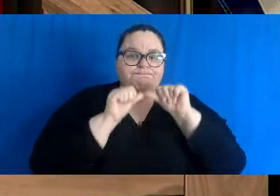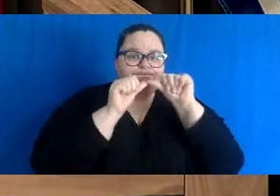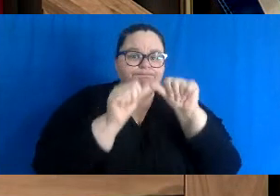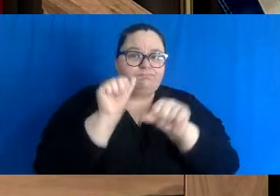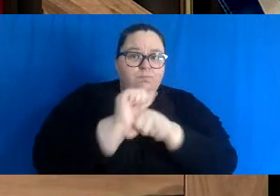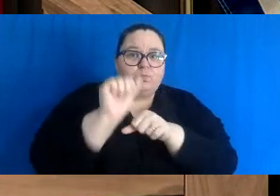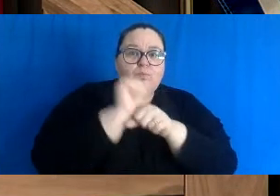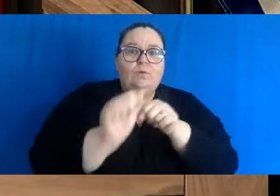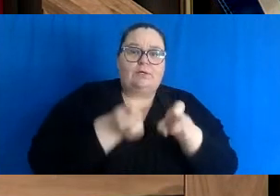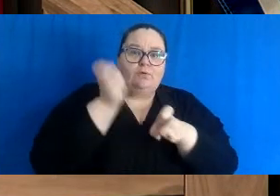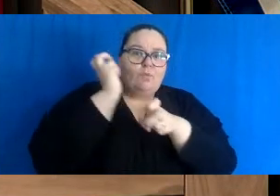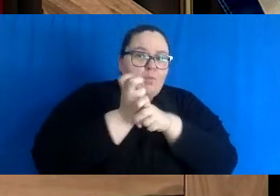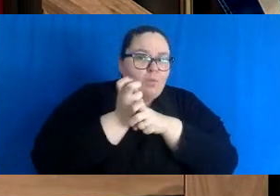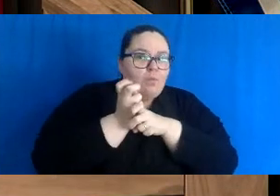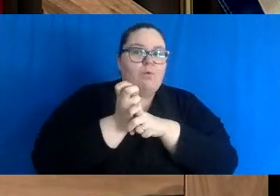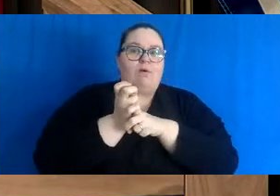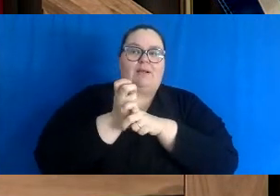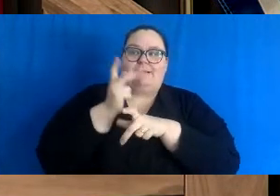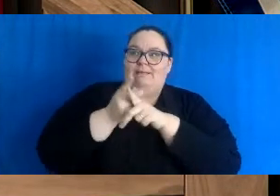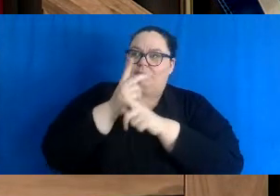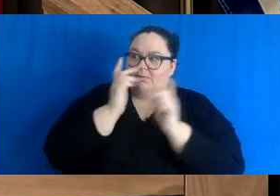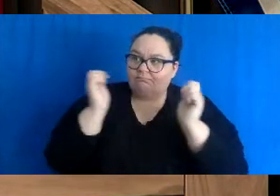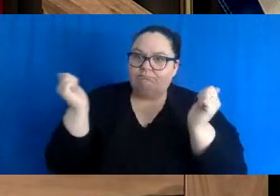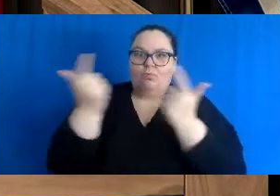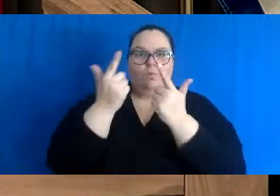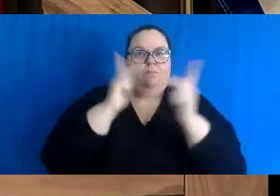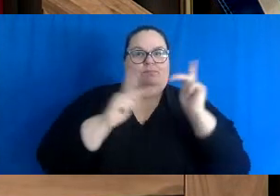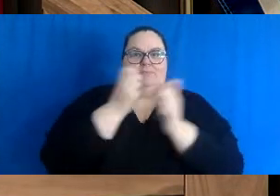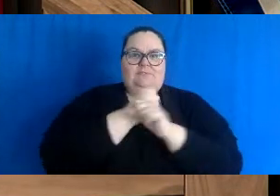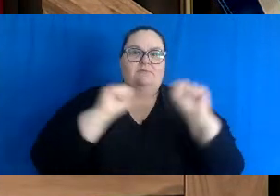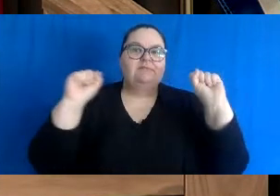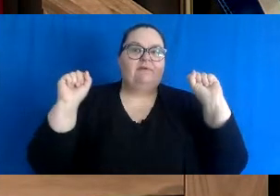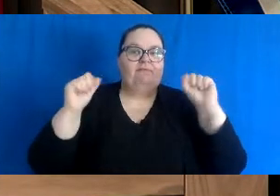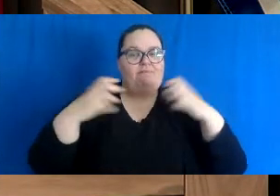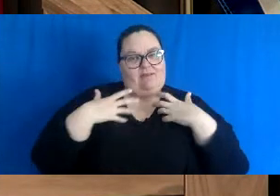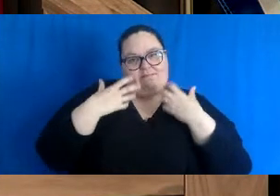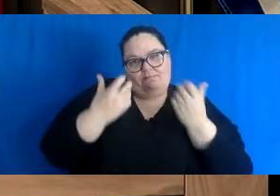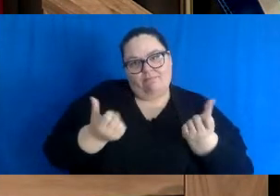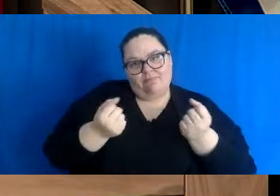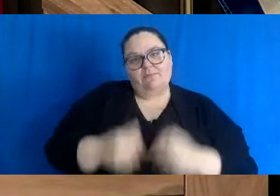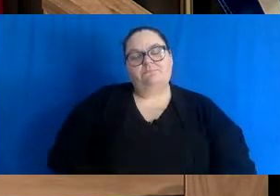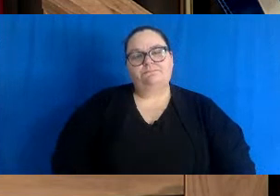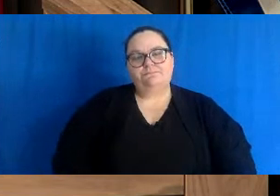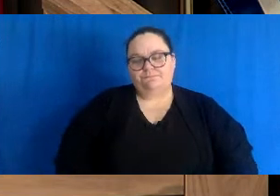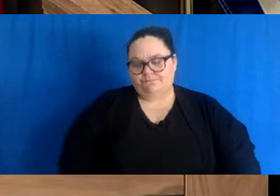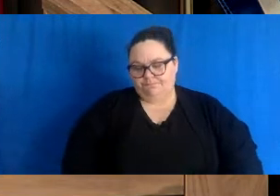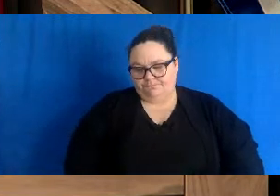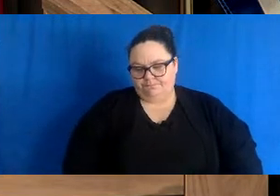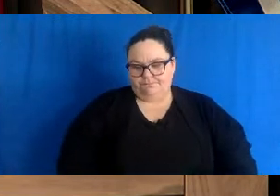dedication to keeping the people in this province healthy and safe as possible.